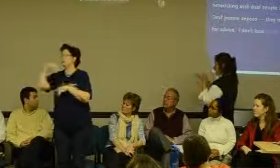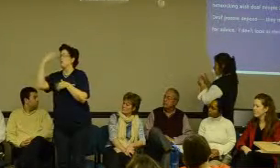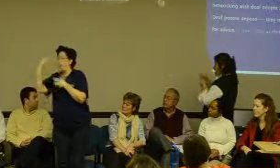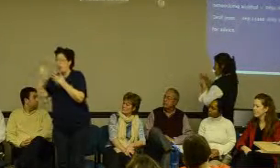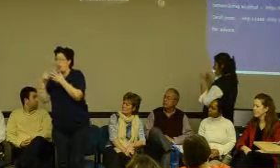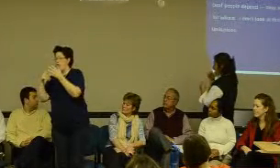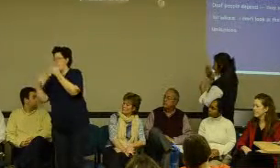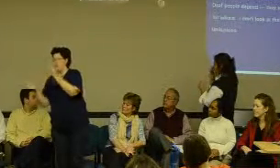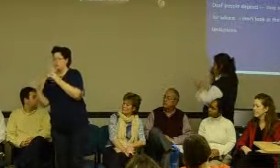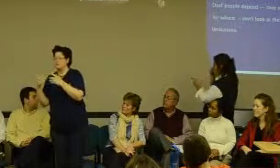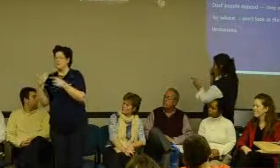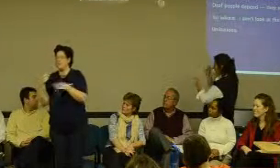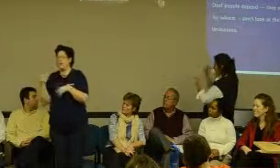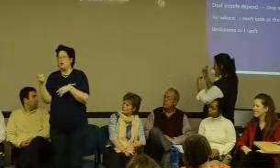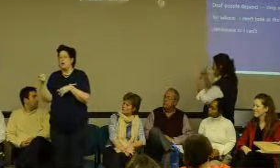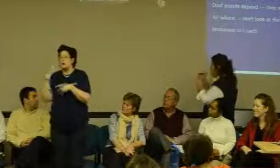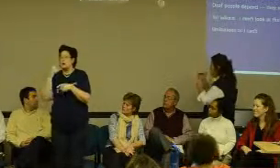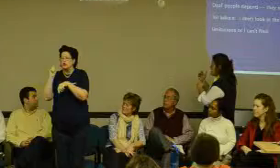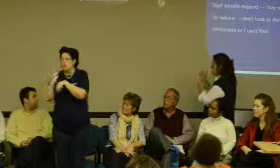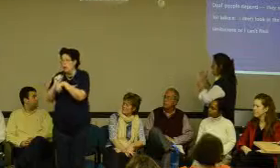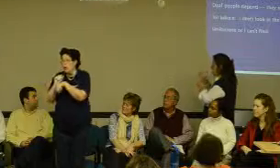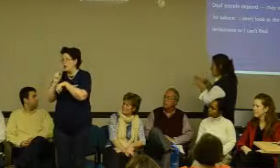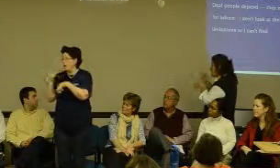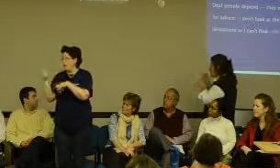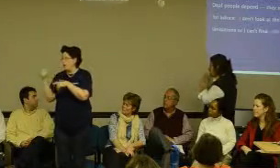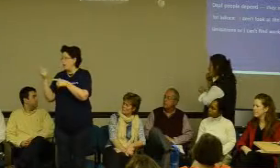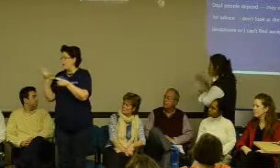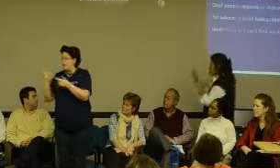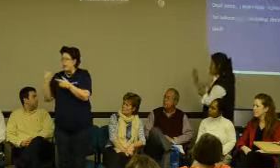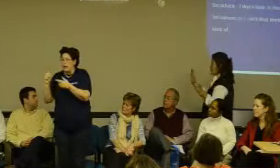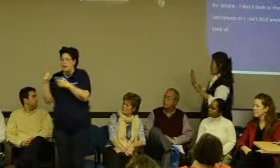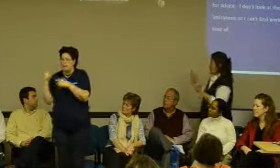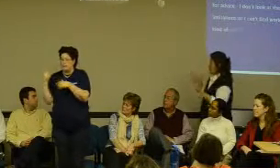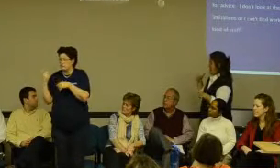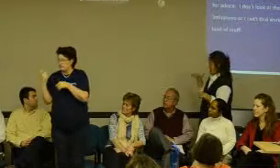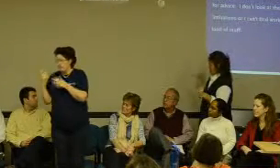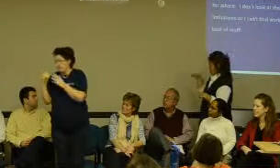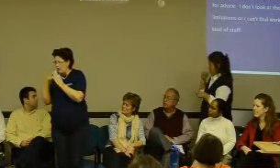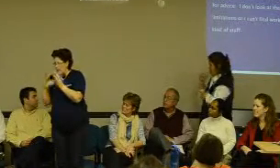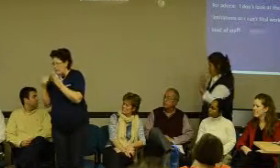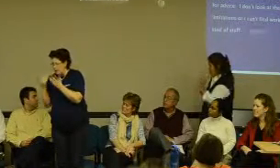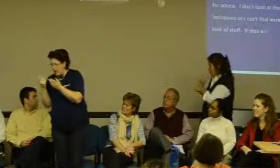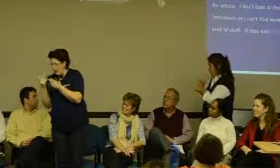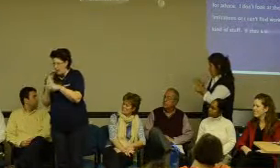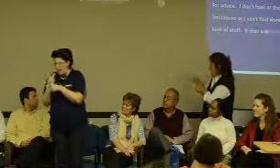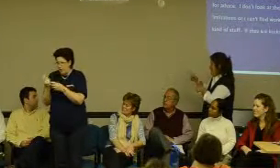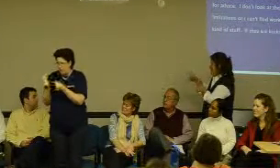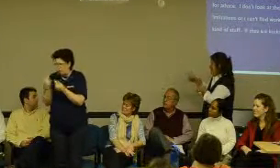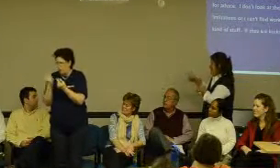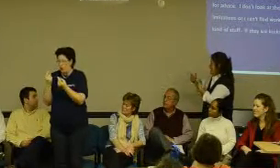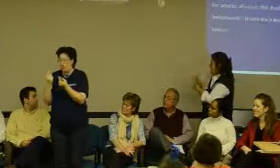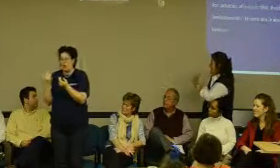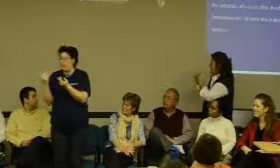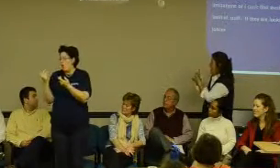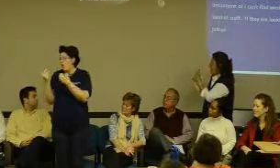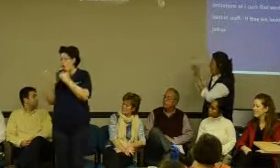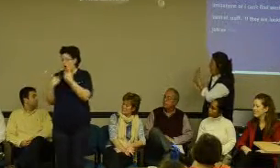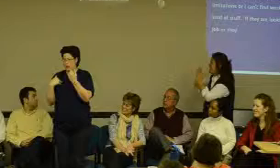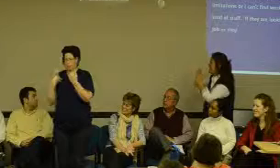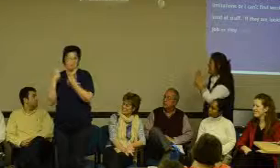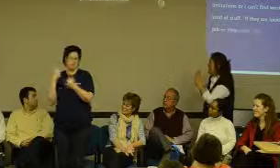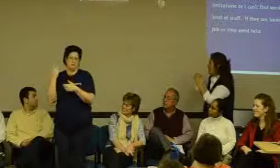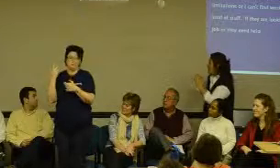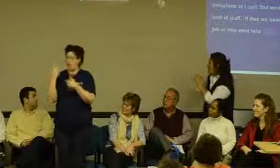you know, or I can't find work, or that kind of stuff. You know, if they're looking for a job, or they need help filling out an